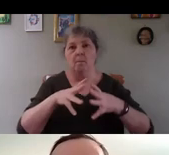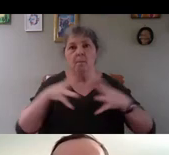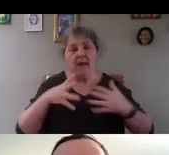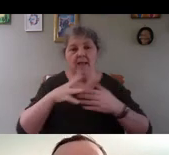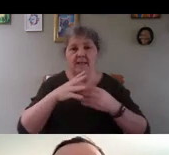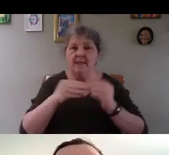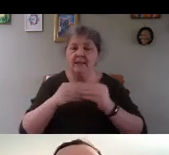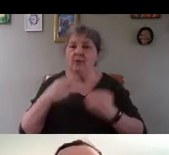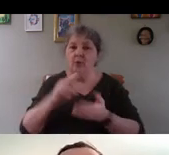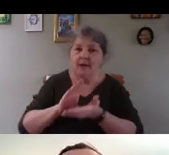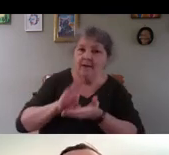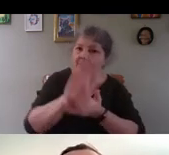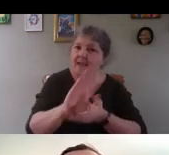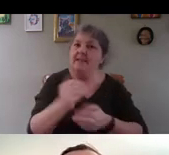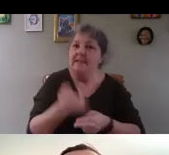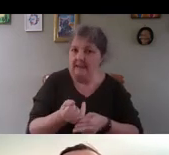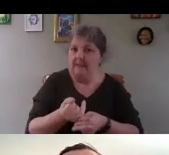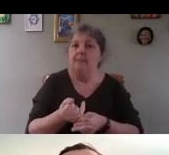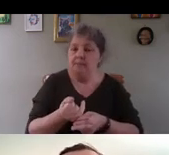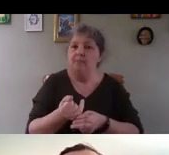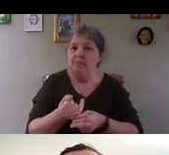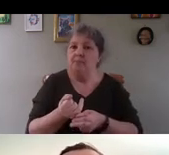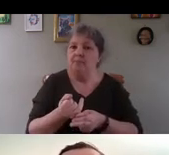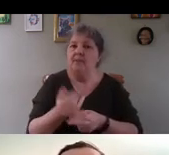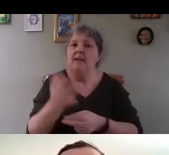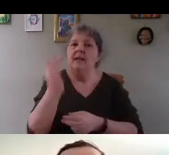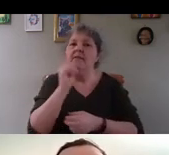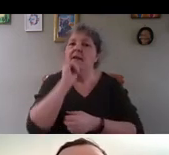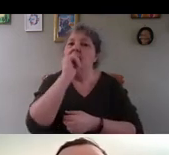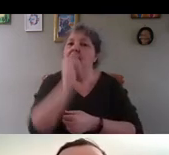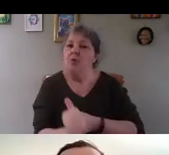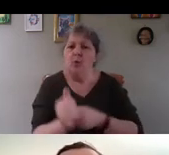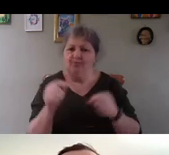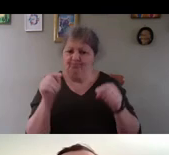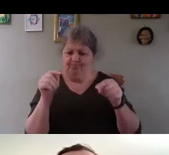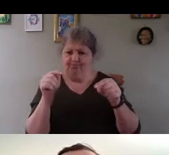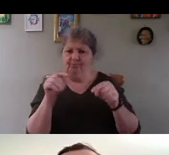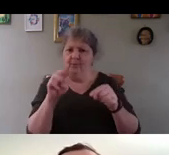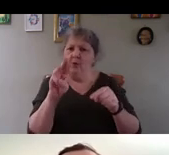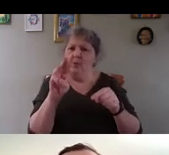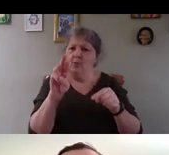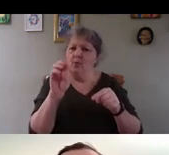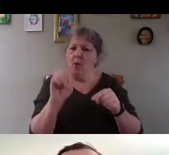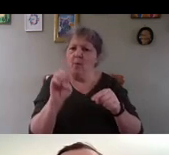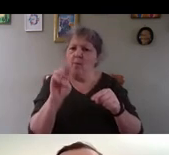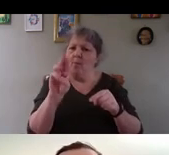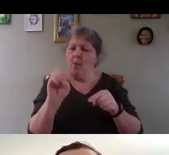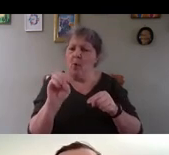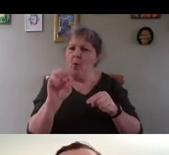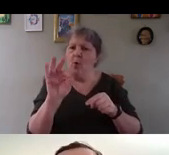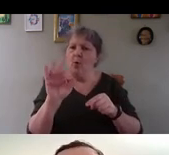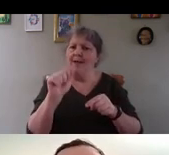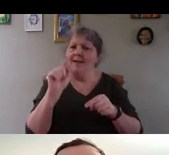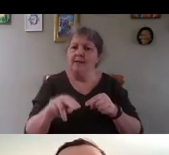ever, ever make. If I had no propagator, I would be deprived